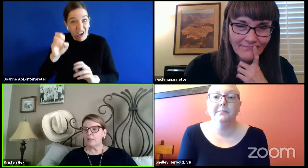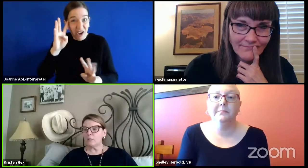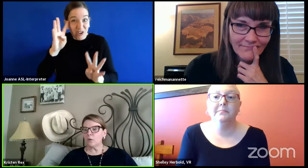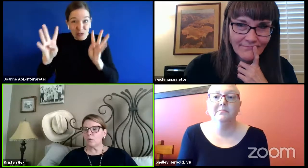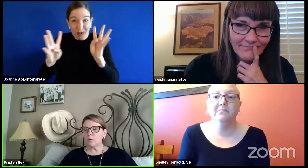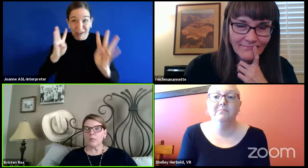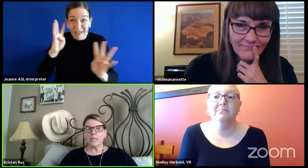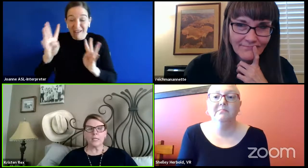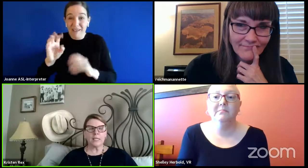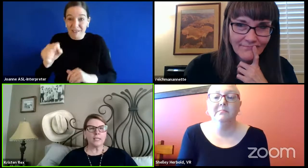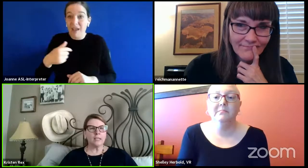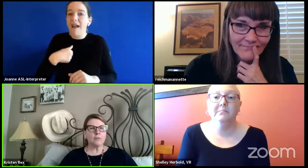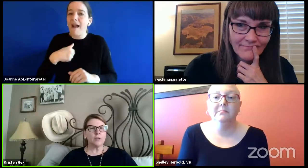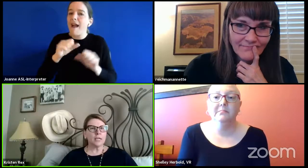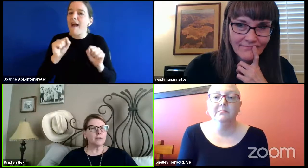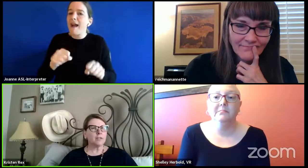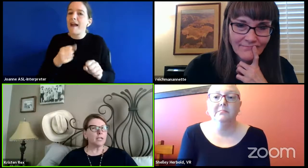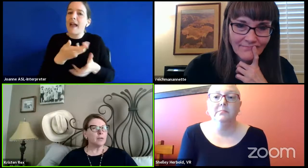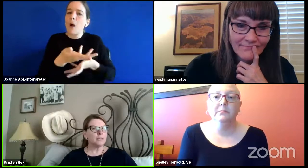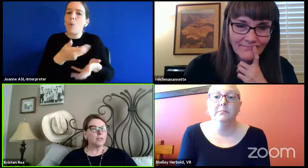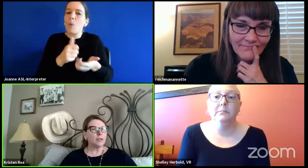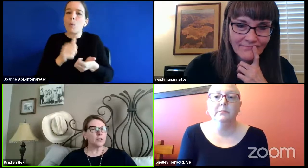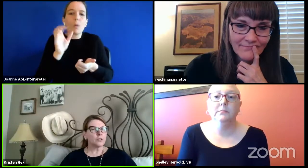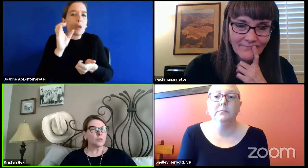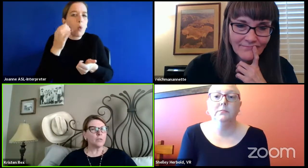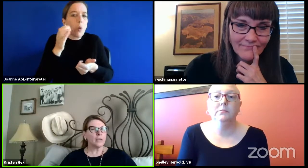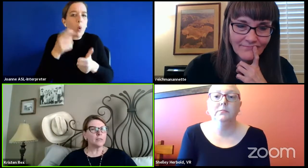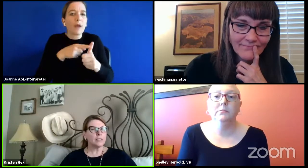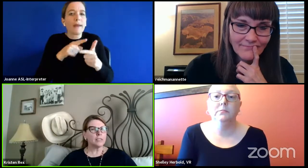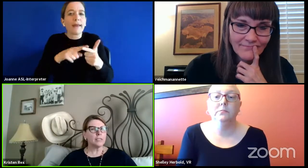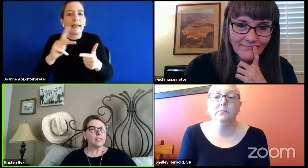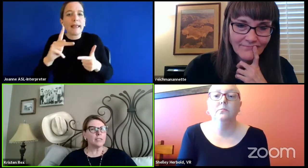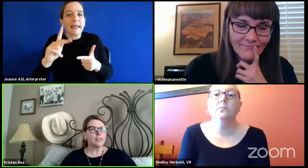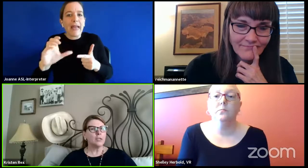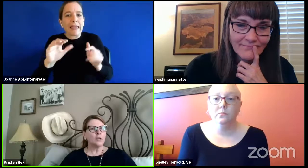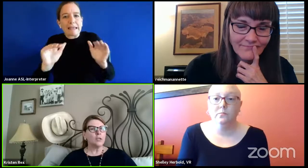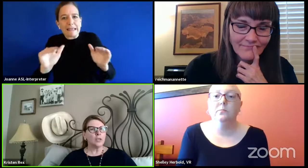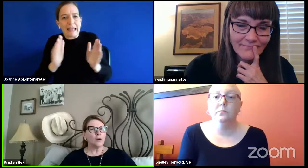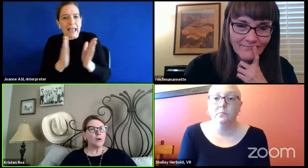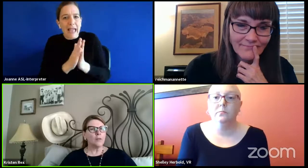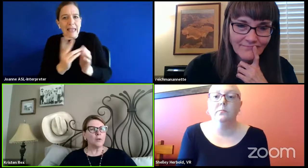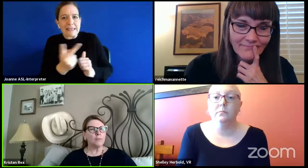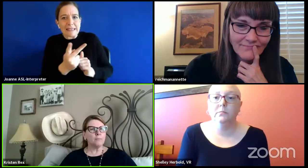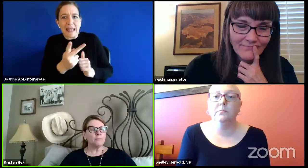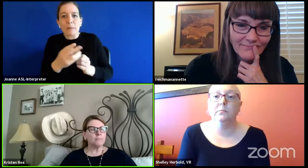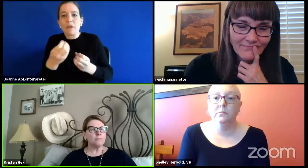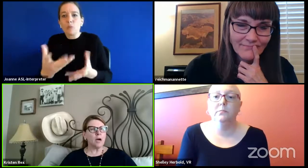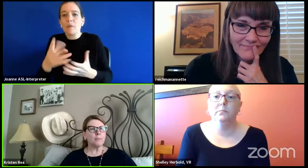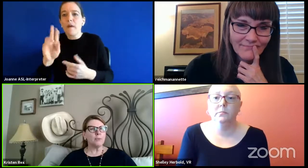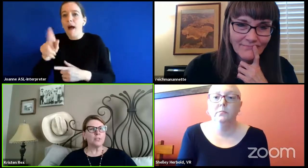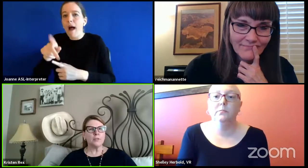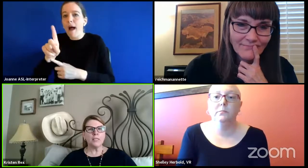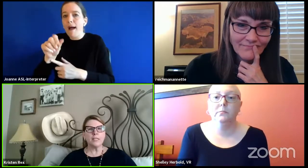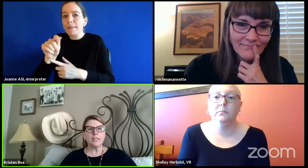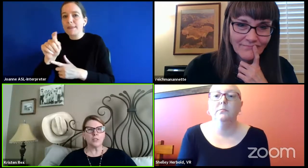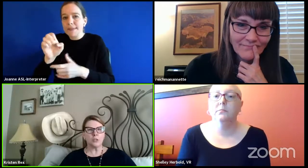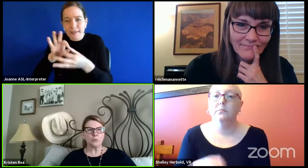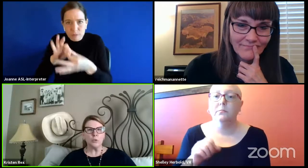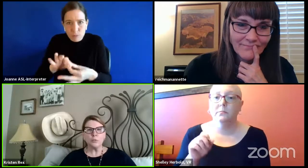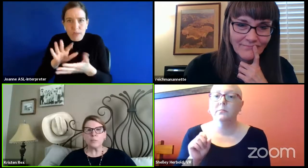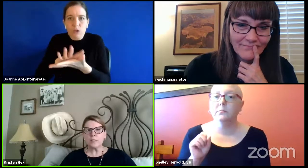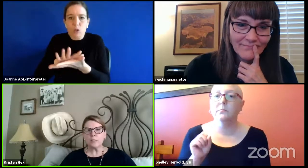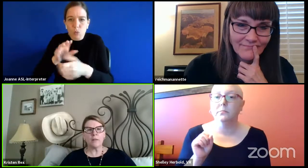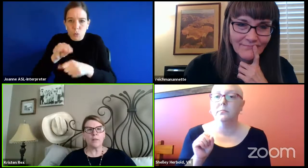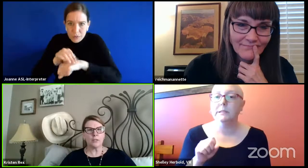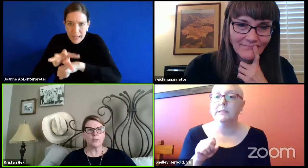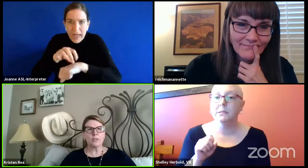get, I can work with Courtney and Kelly to give you kind of an update on our school counseling and, and all the opportunities and